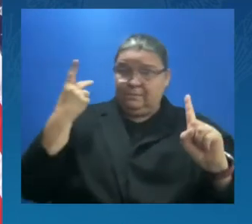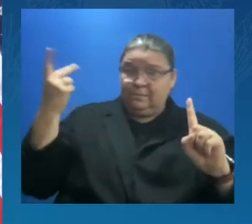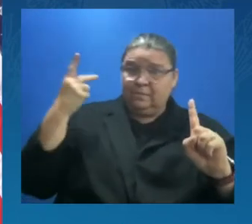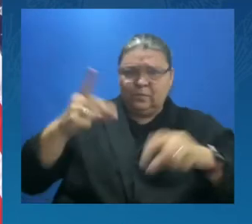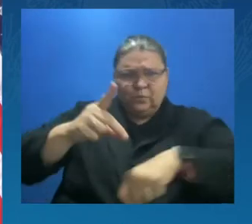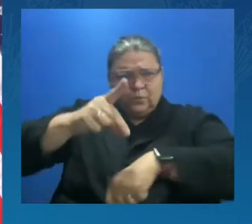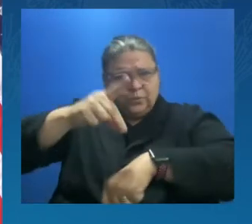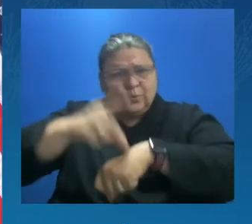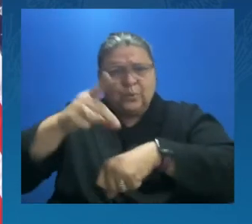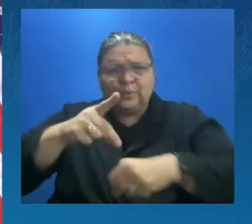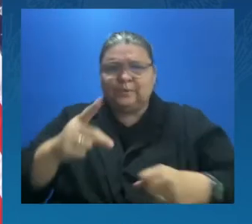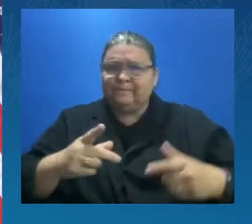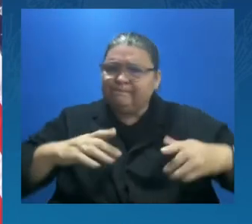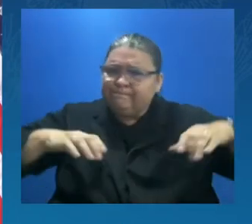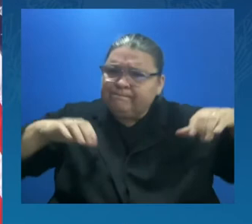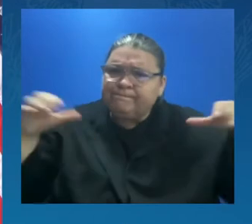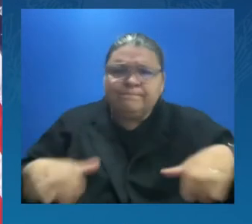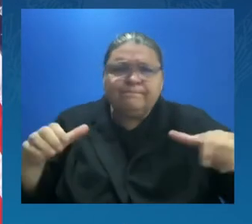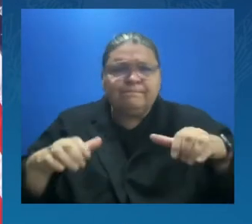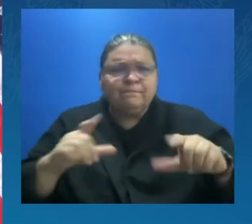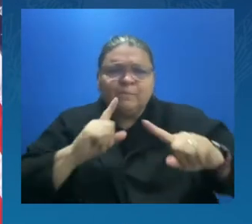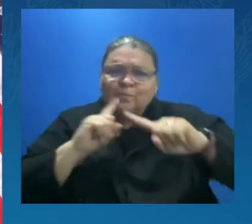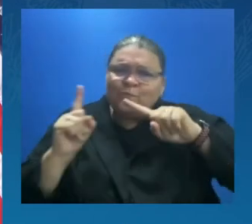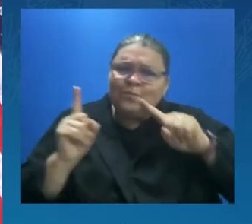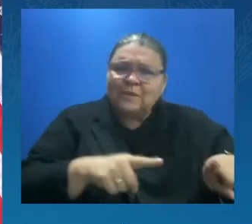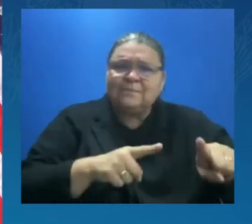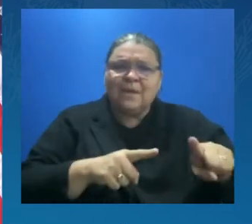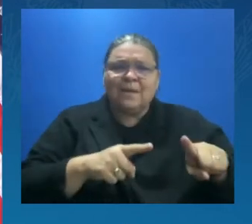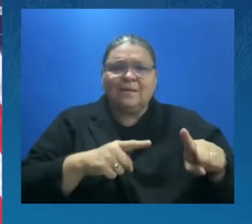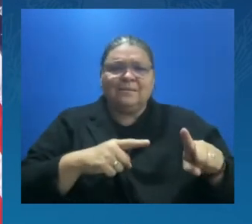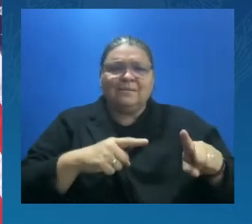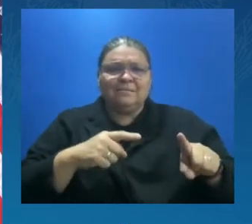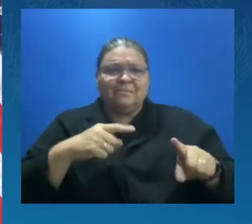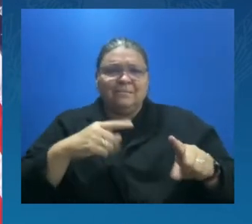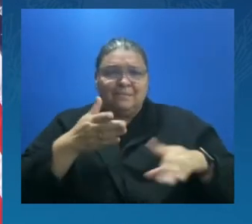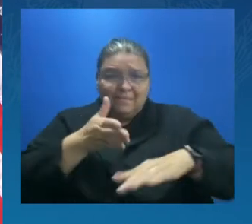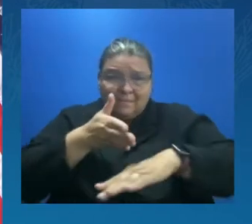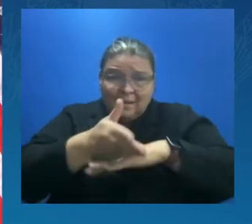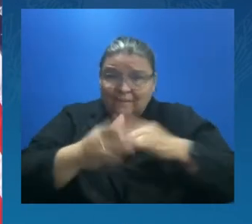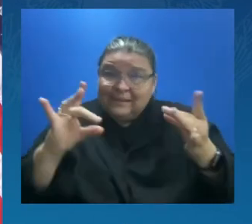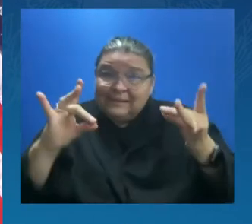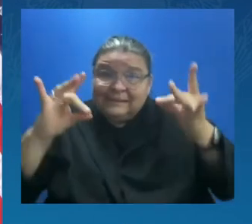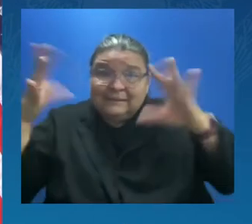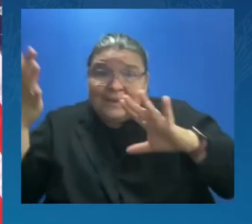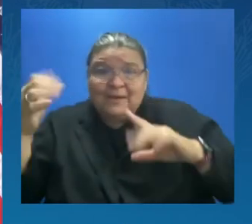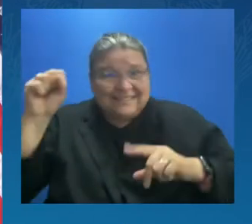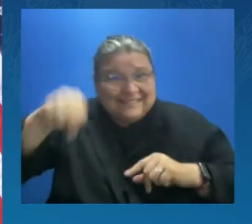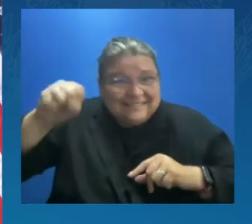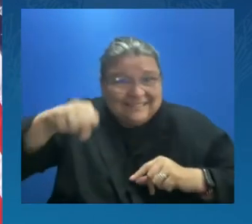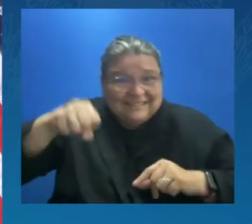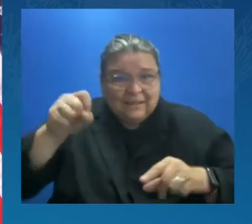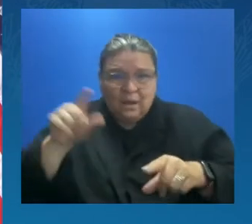disaster strikes, but before disaster strikes. And that is why we are here today.